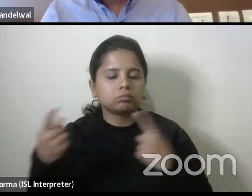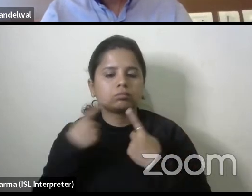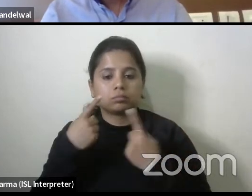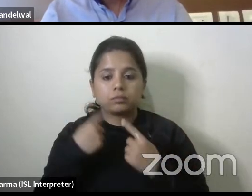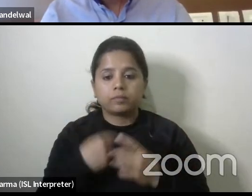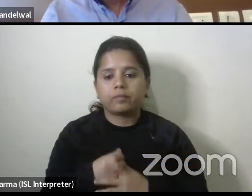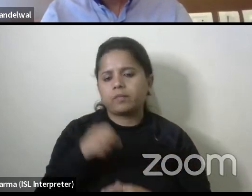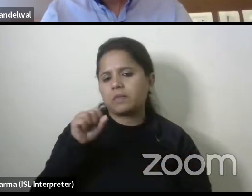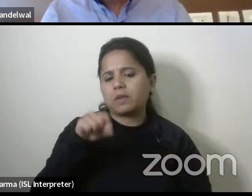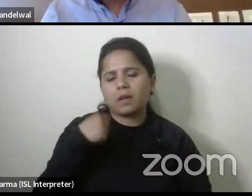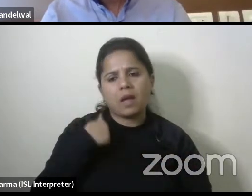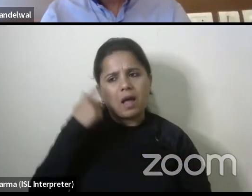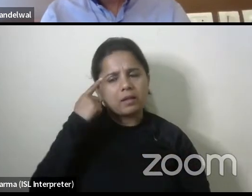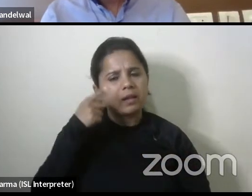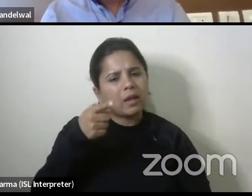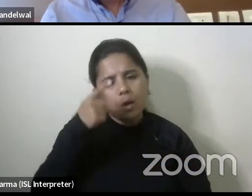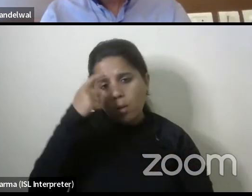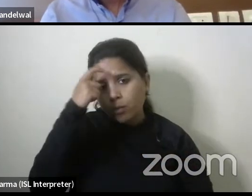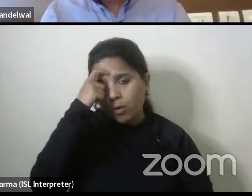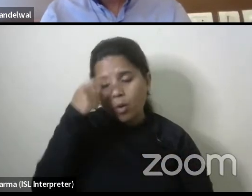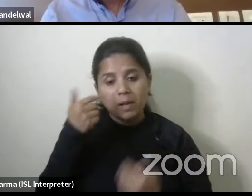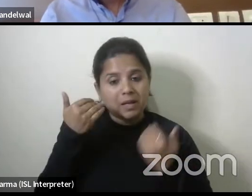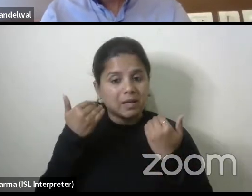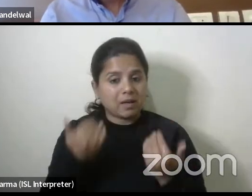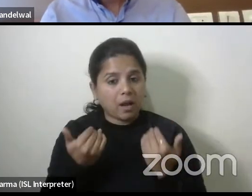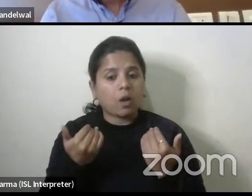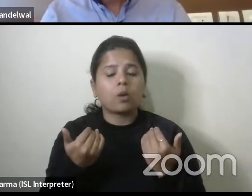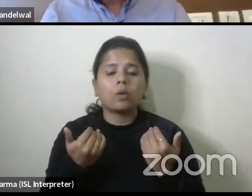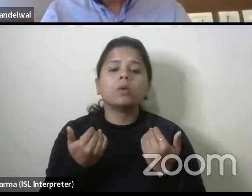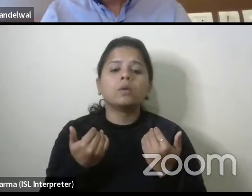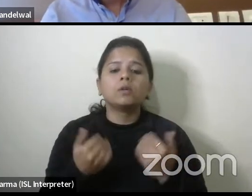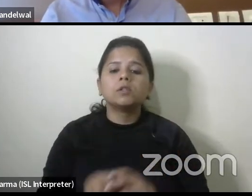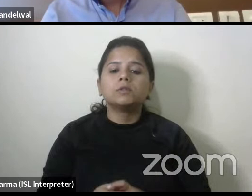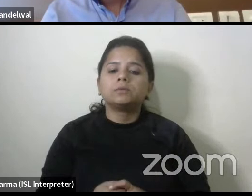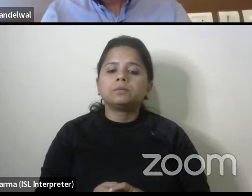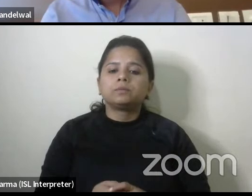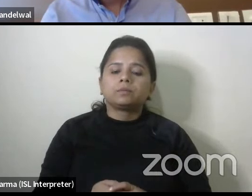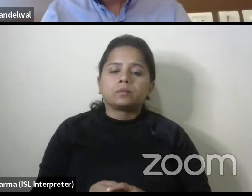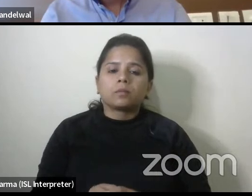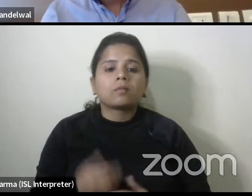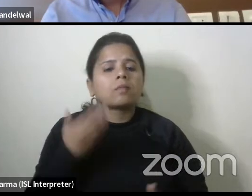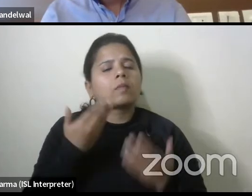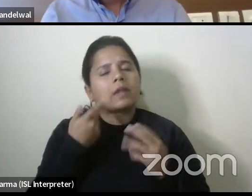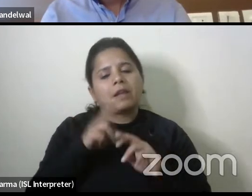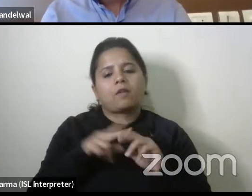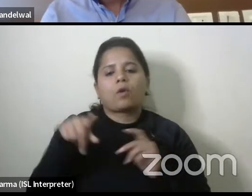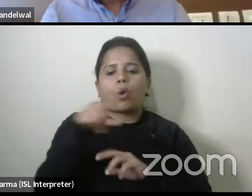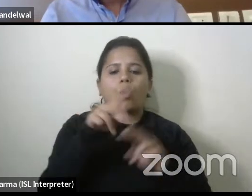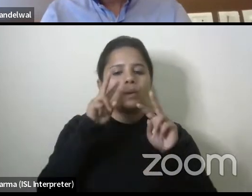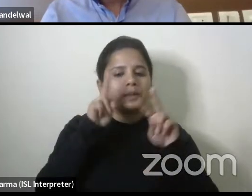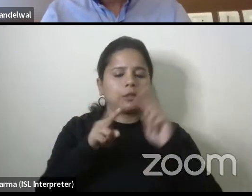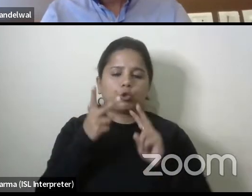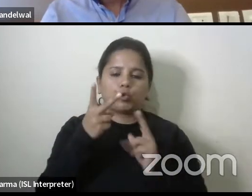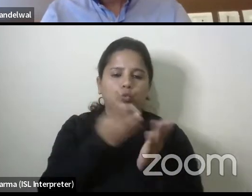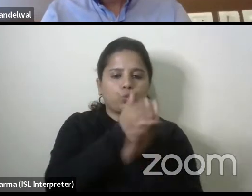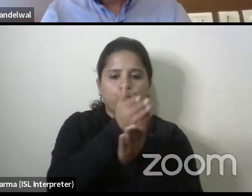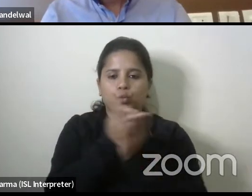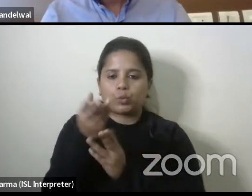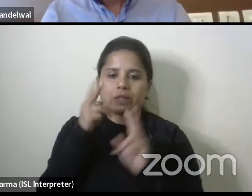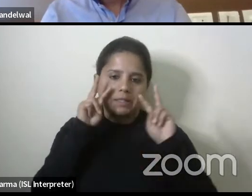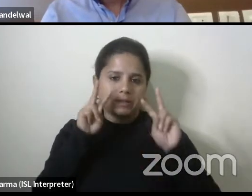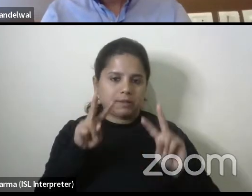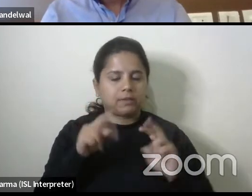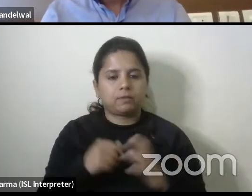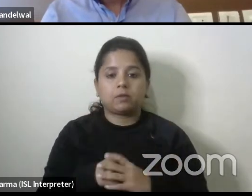i mean this problem uh right now um i mean you could look at it from two ways one is uh